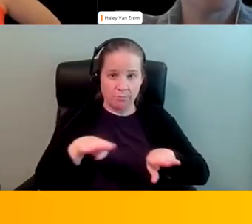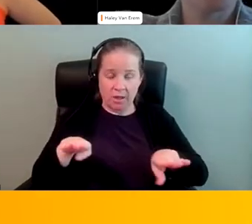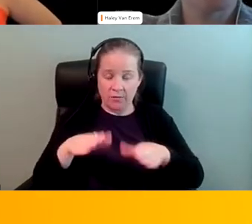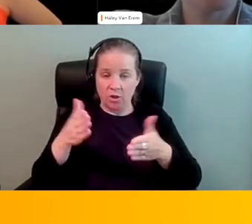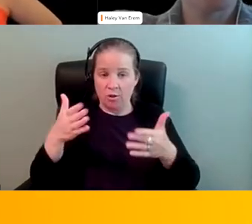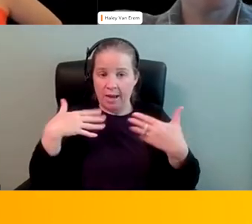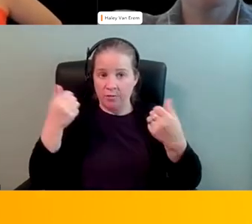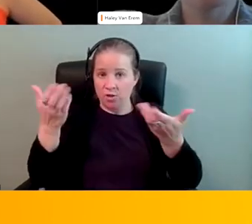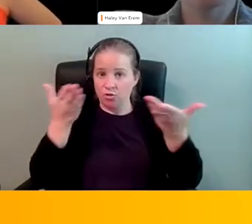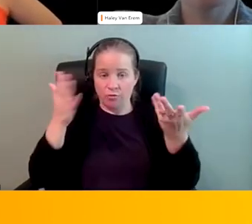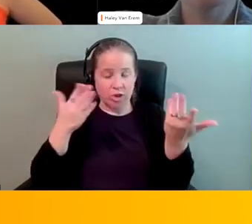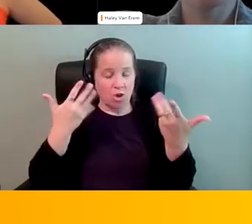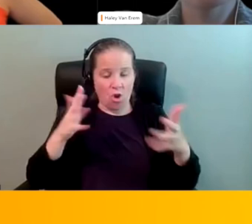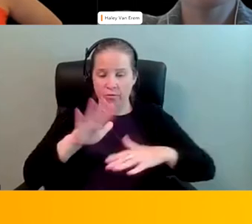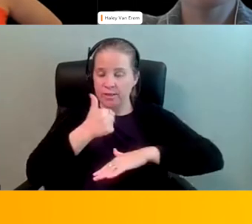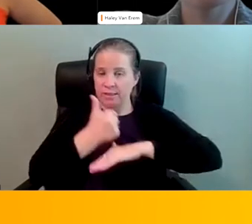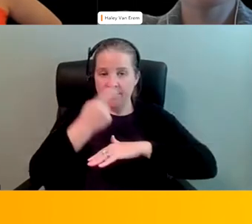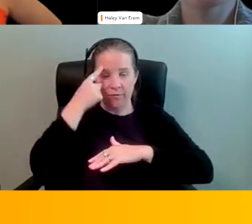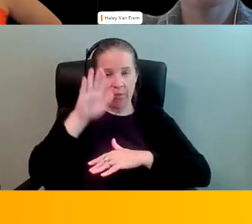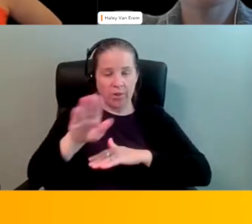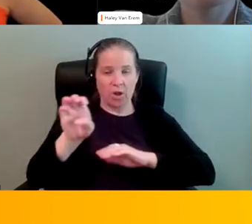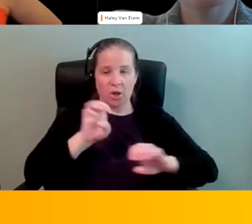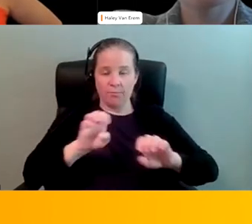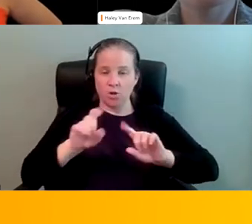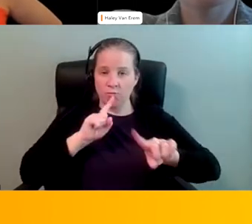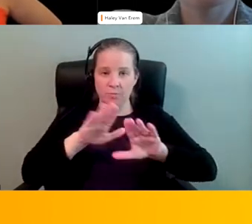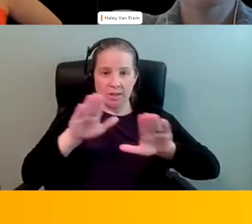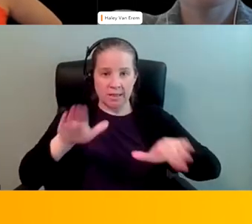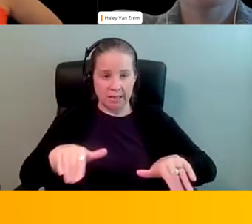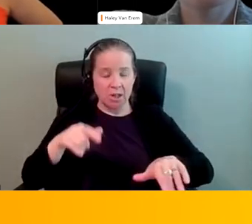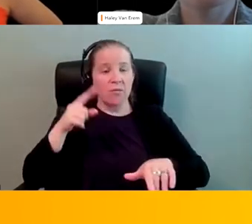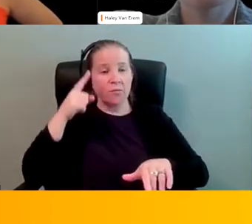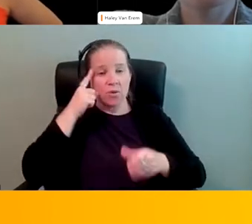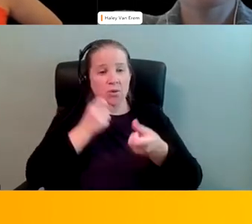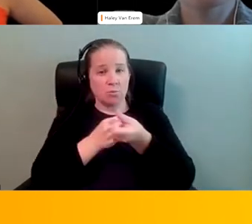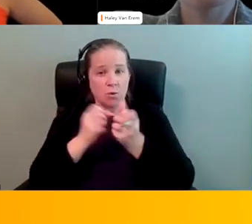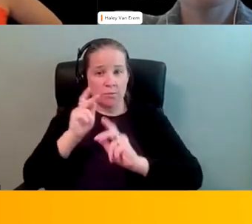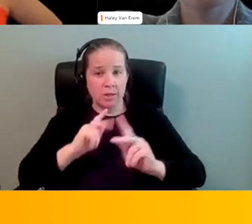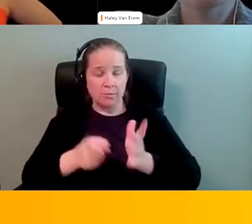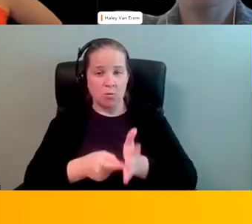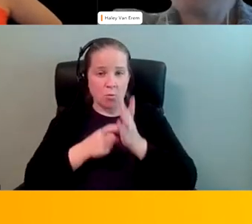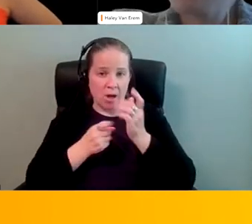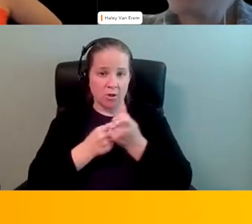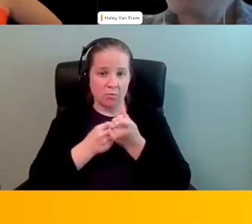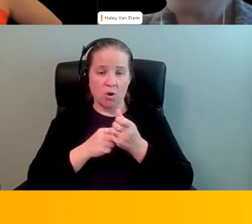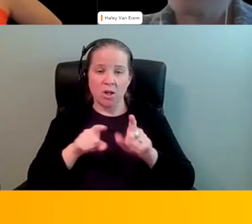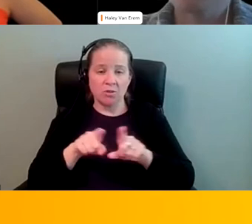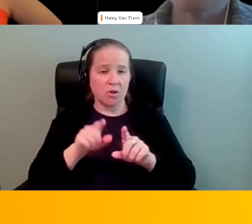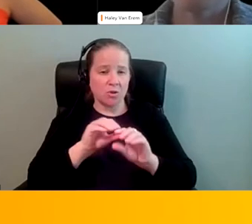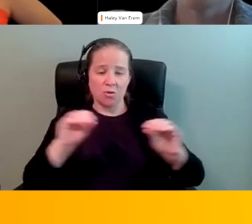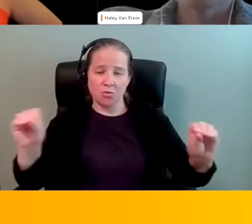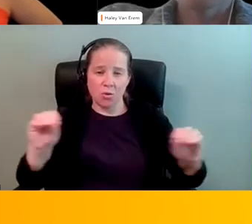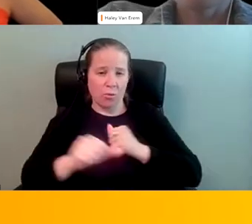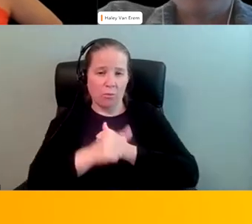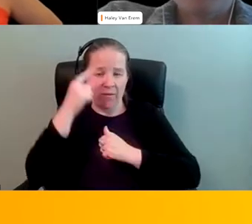as part of their emergency response system to support people who need such support and do not present a threat of physical